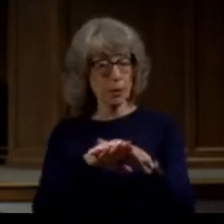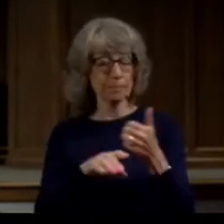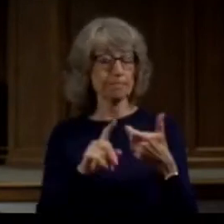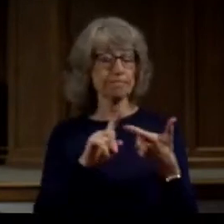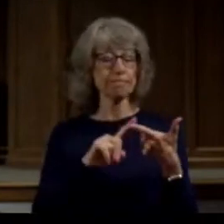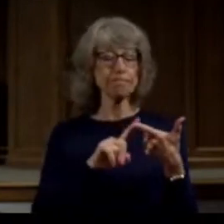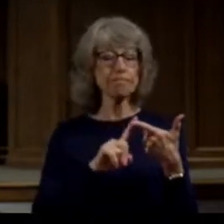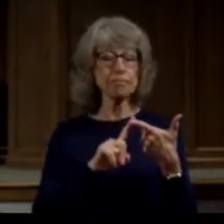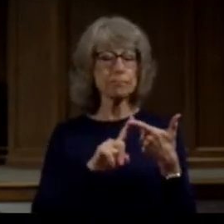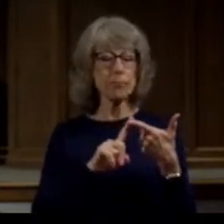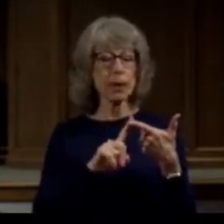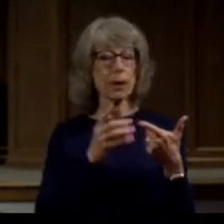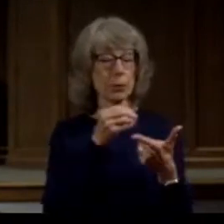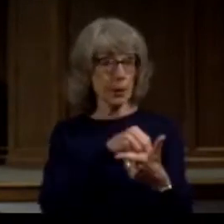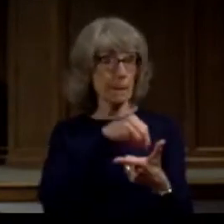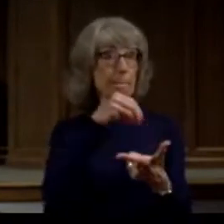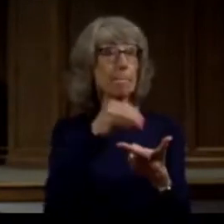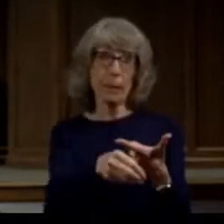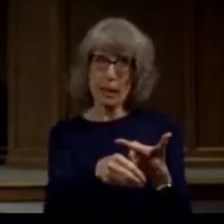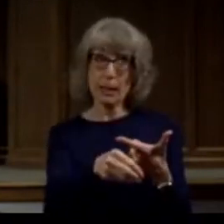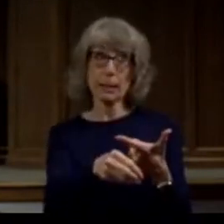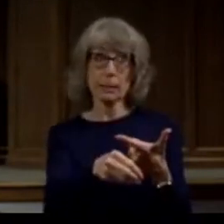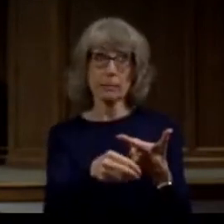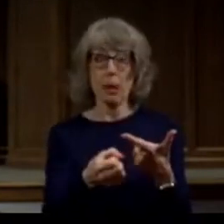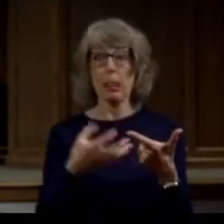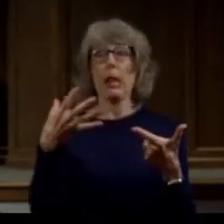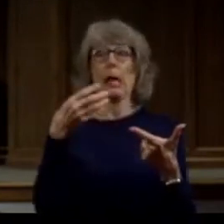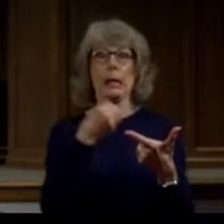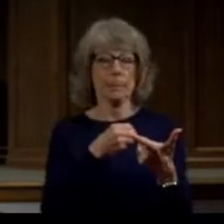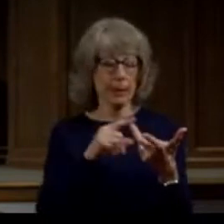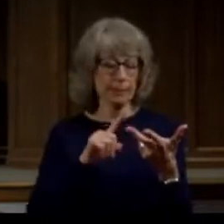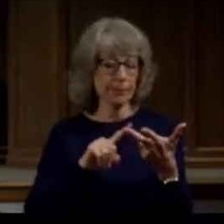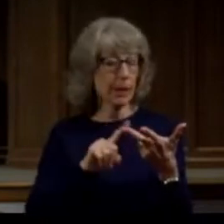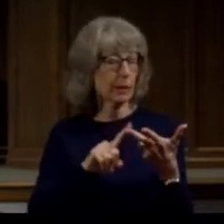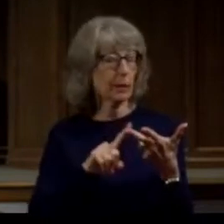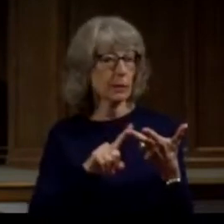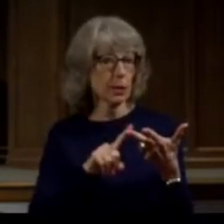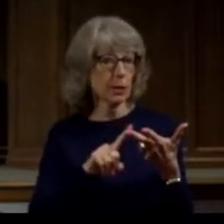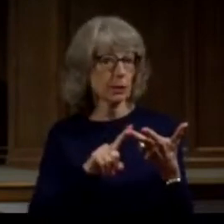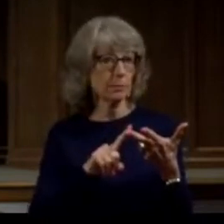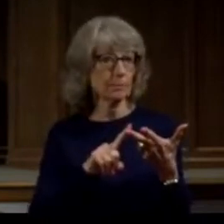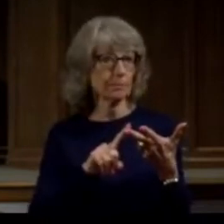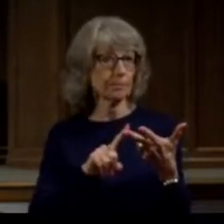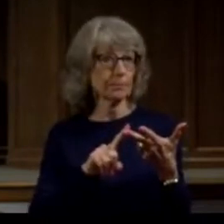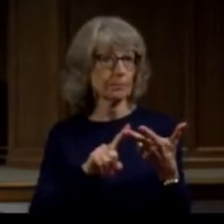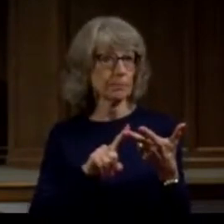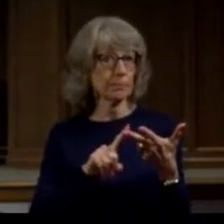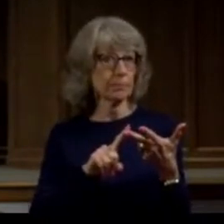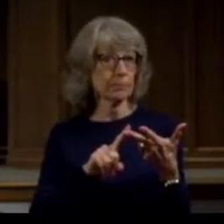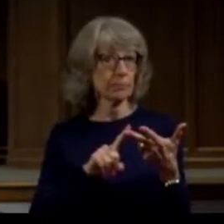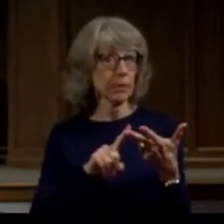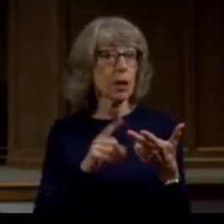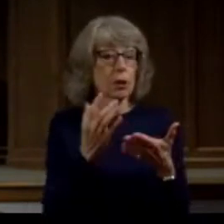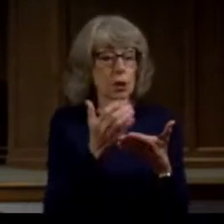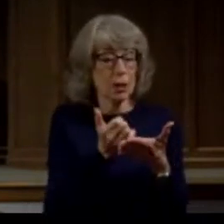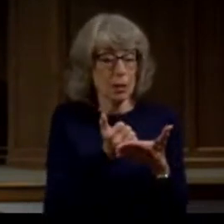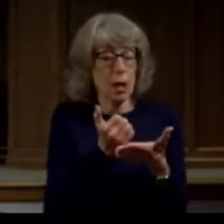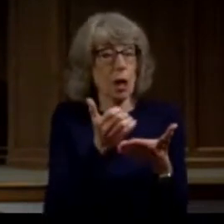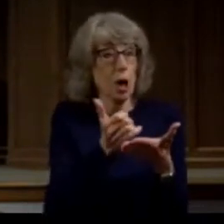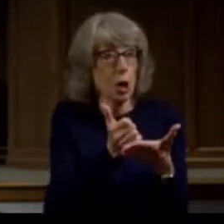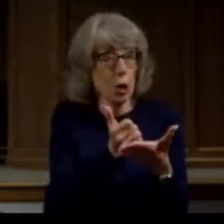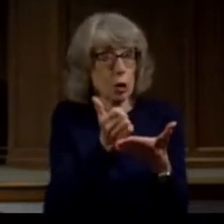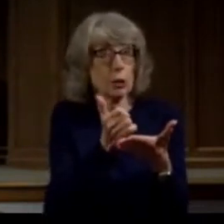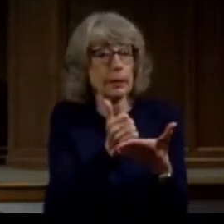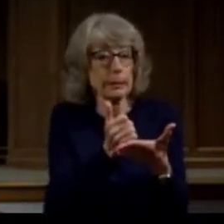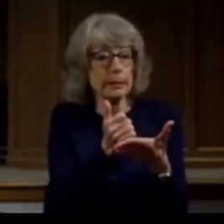Second, you could purchase it for a high price. And the third option would be that you could earn it by